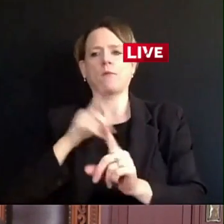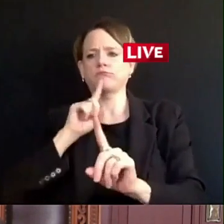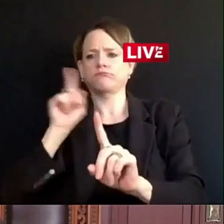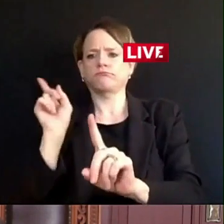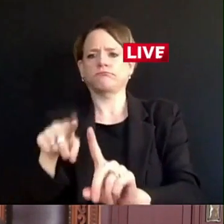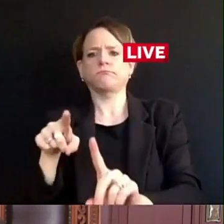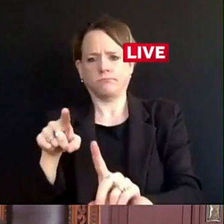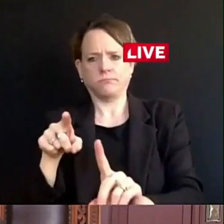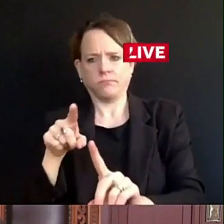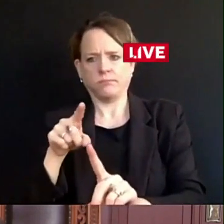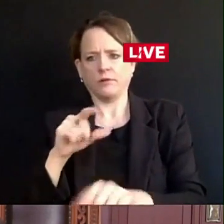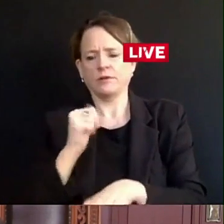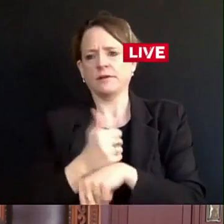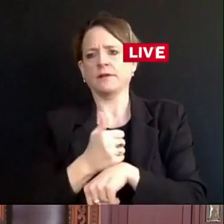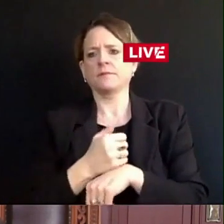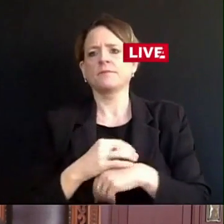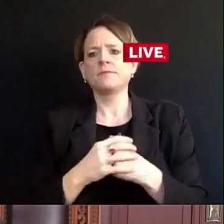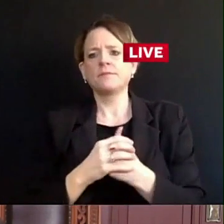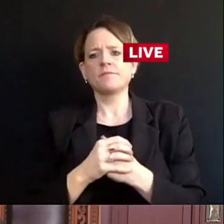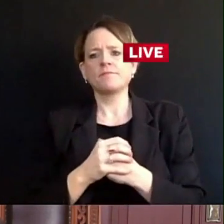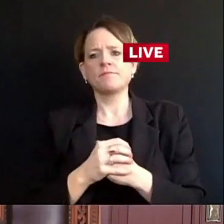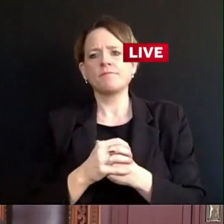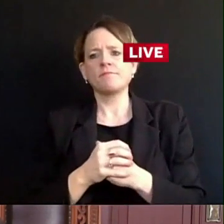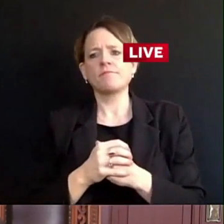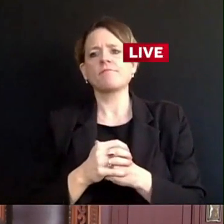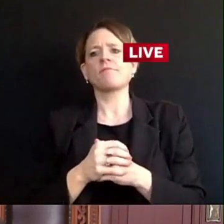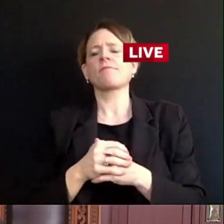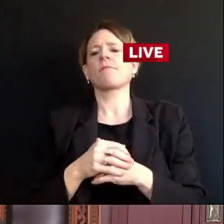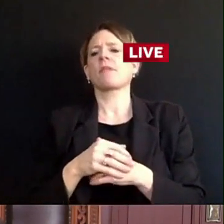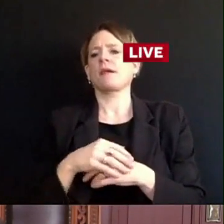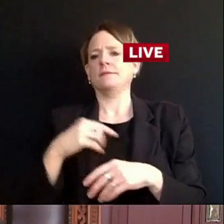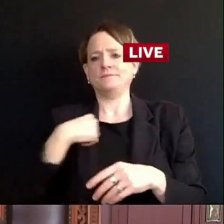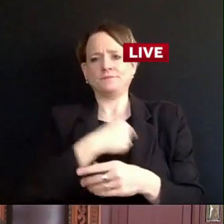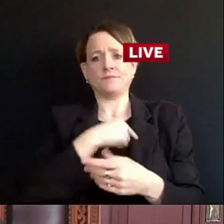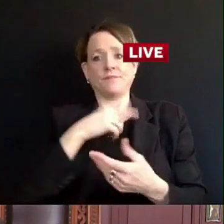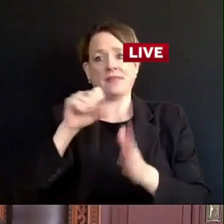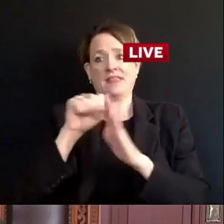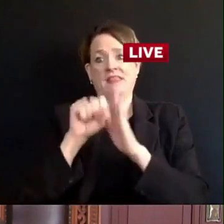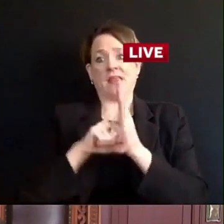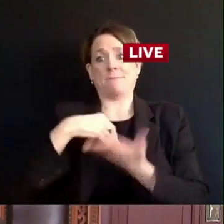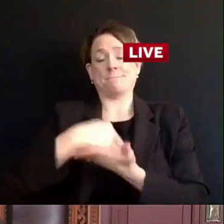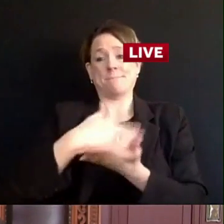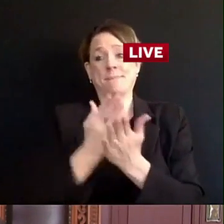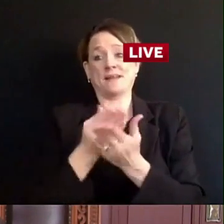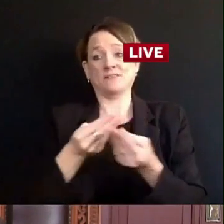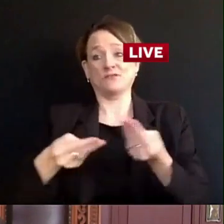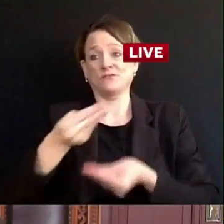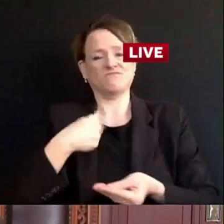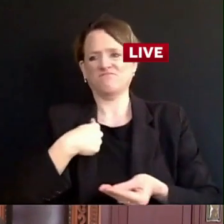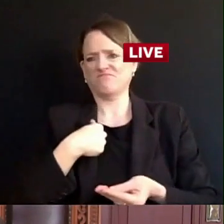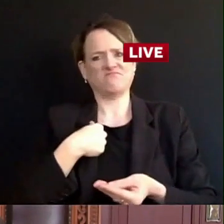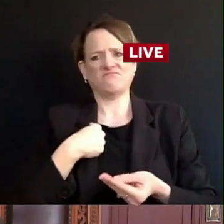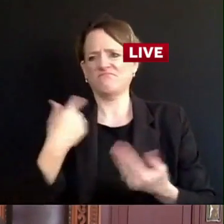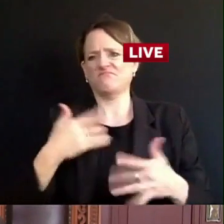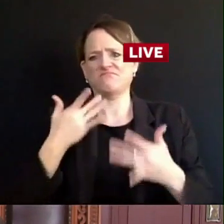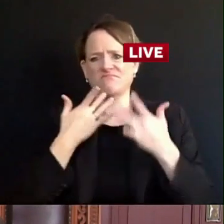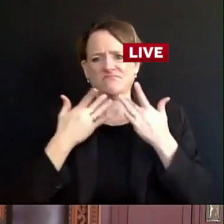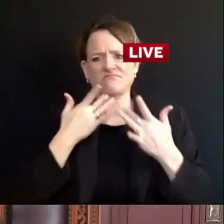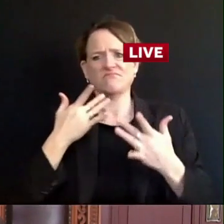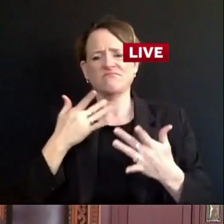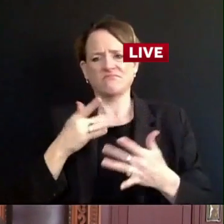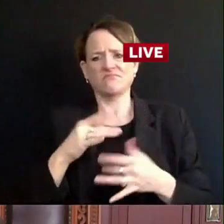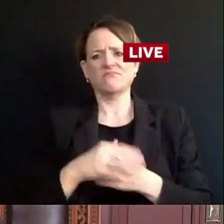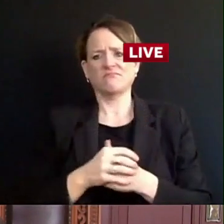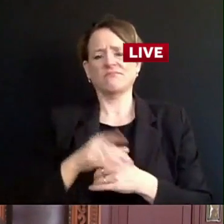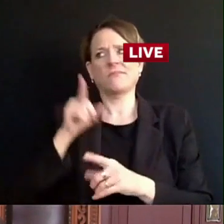state budget, it would seem prudent to spend the federal money first, which we did.